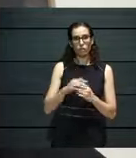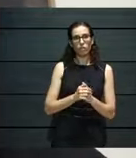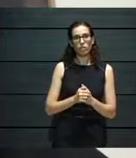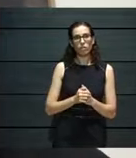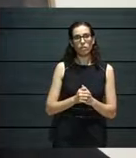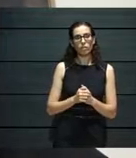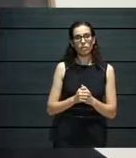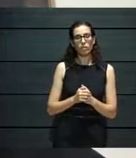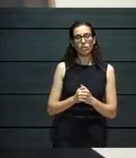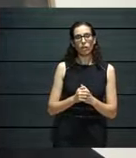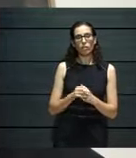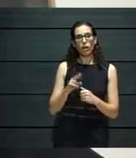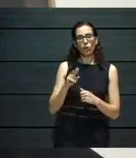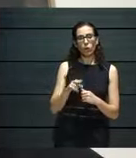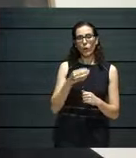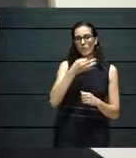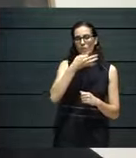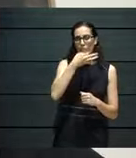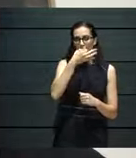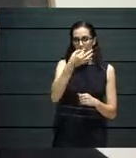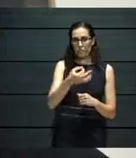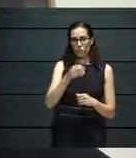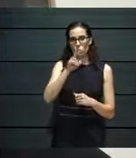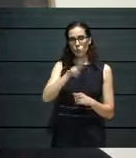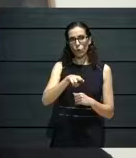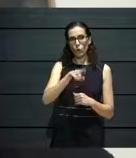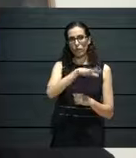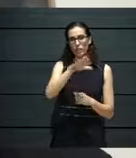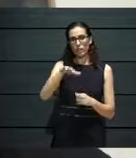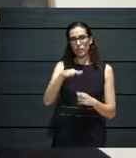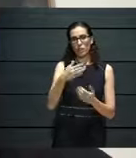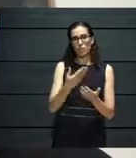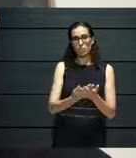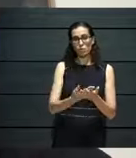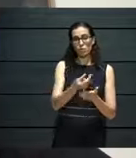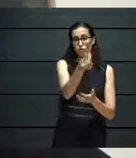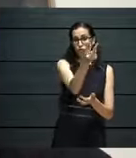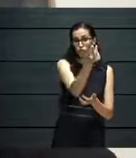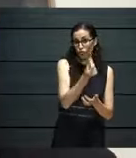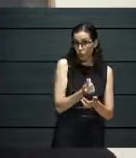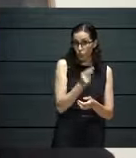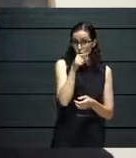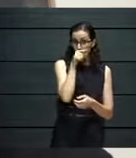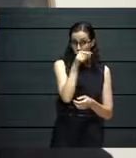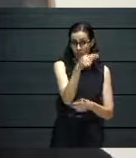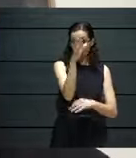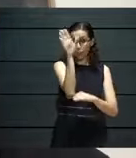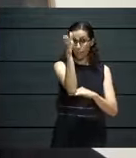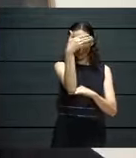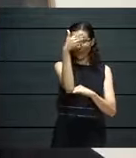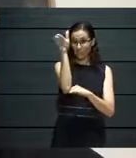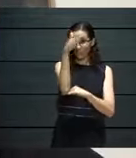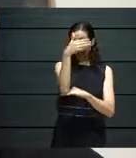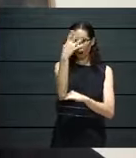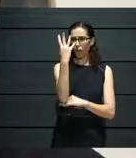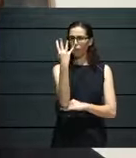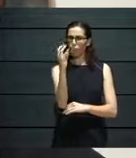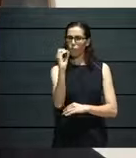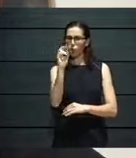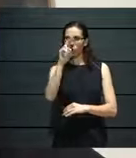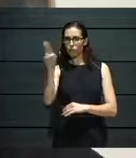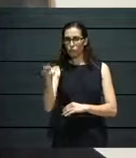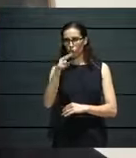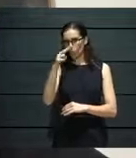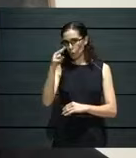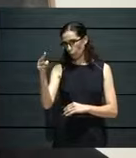is for the general public to actually purchase one of these flags for 40 euro, not a very big investment.